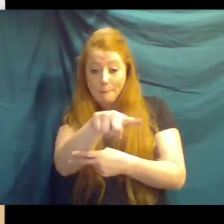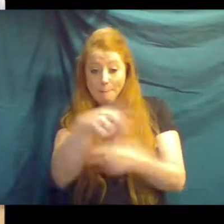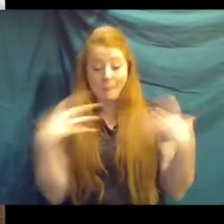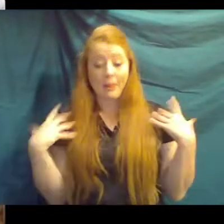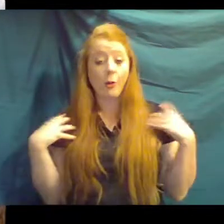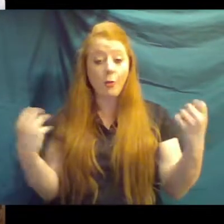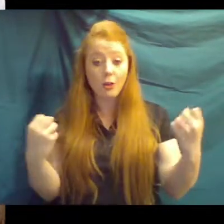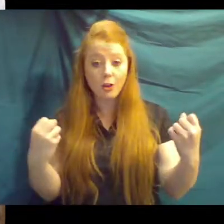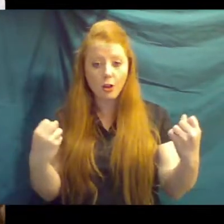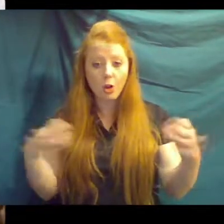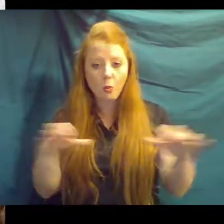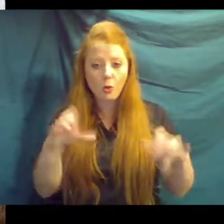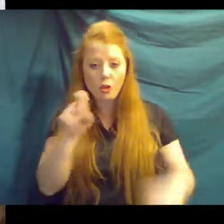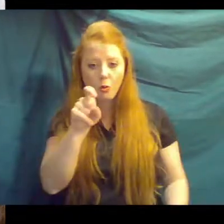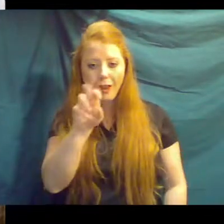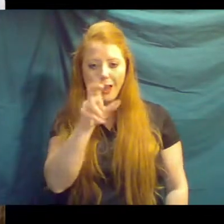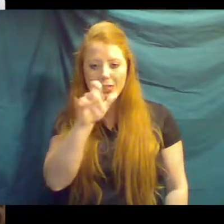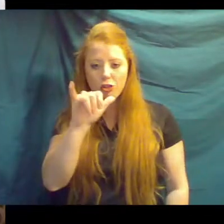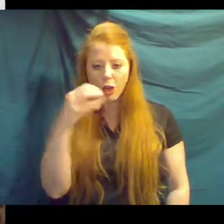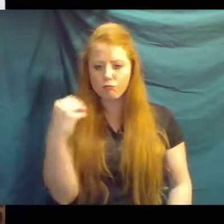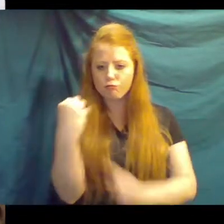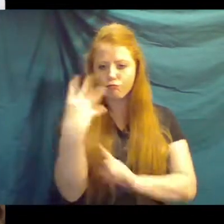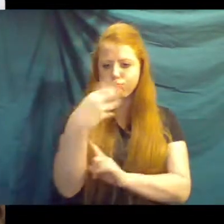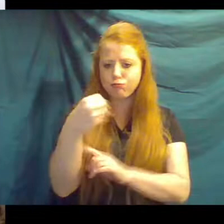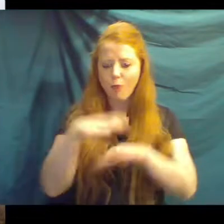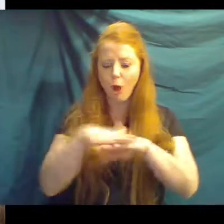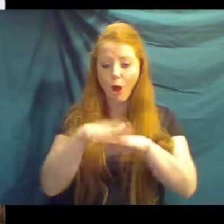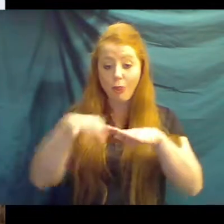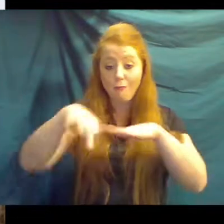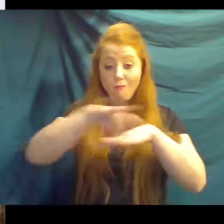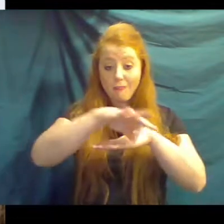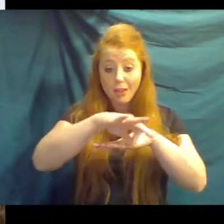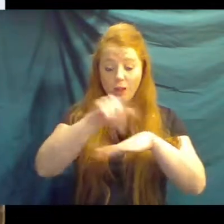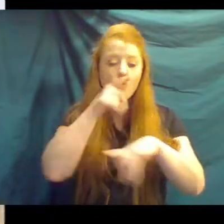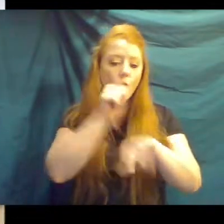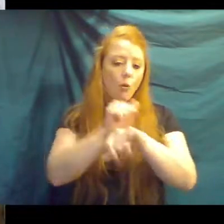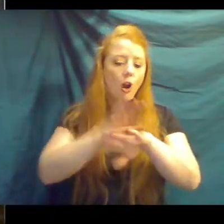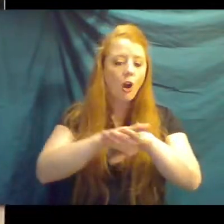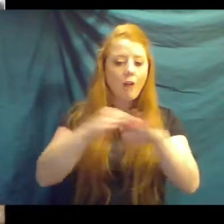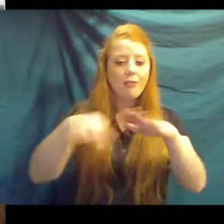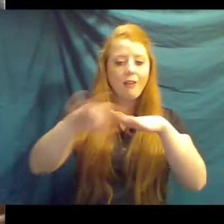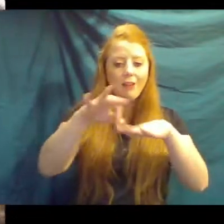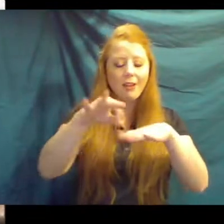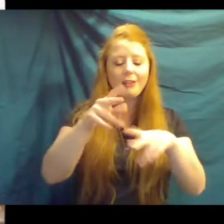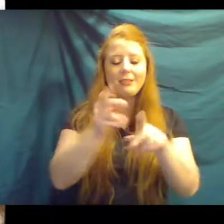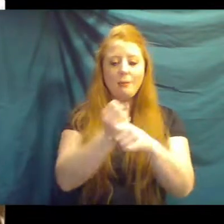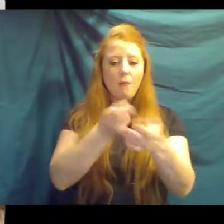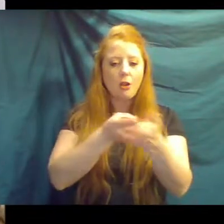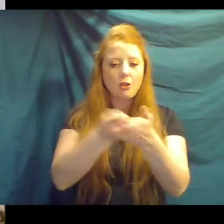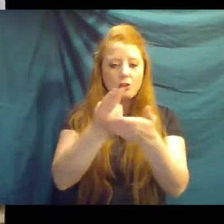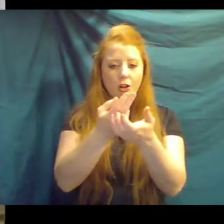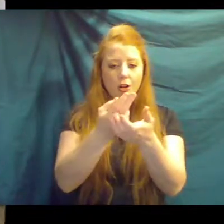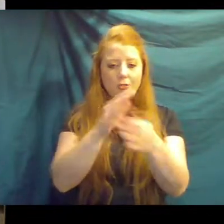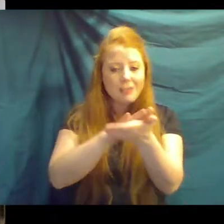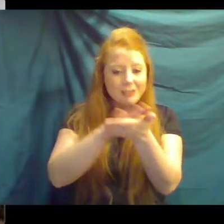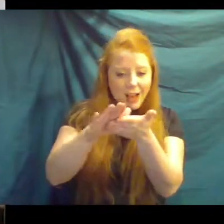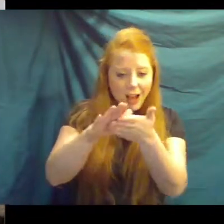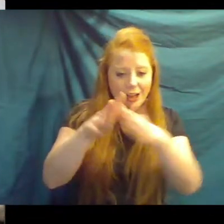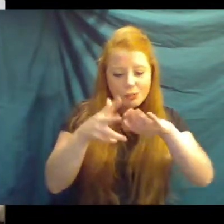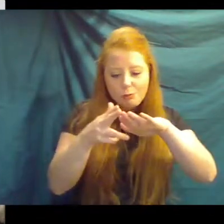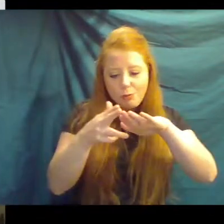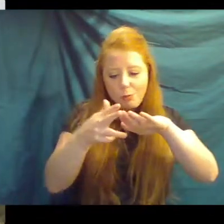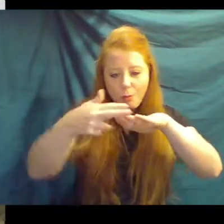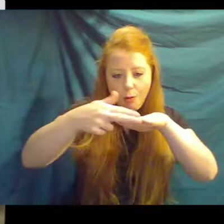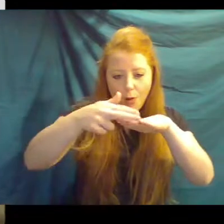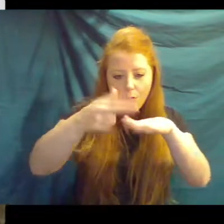like x-rays on their feet. We can actually work on their feet to keep them nice and trimmed and in good shape,